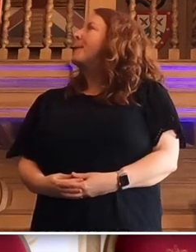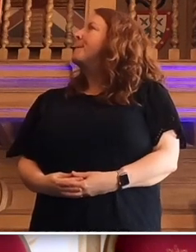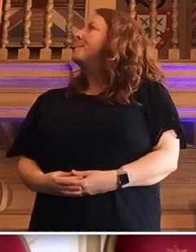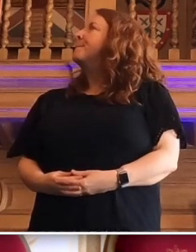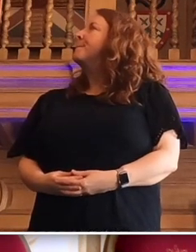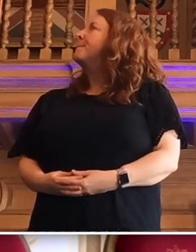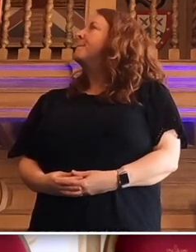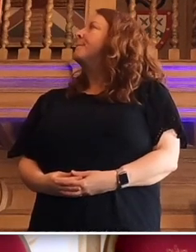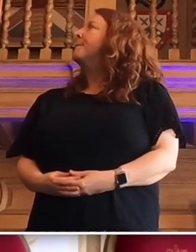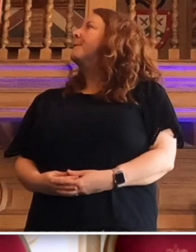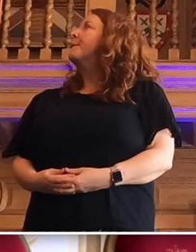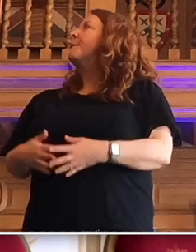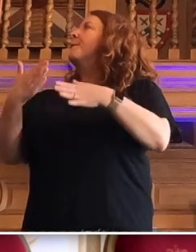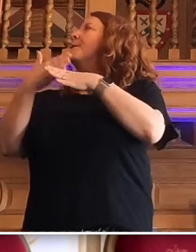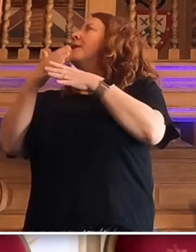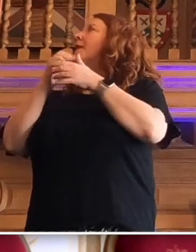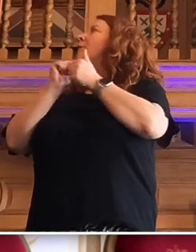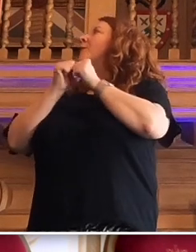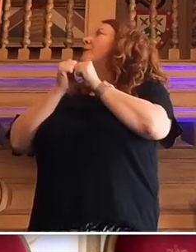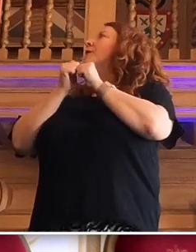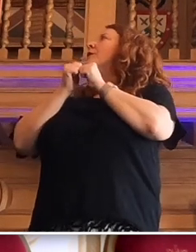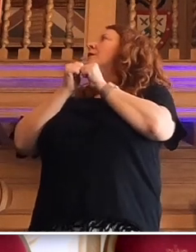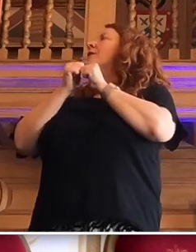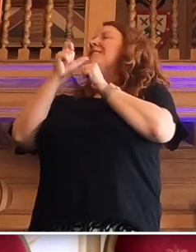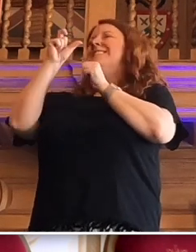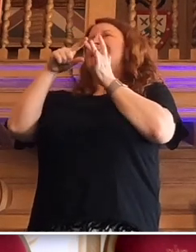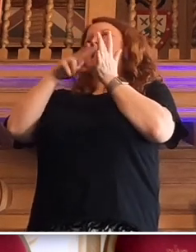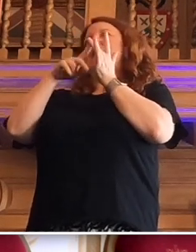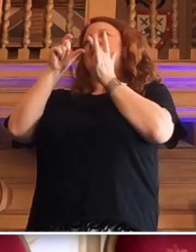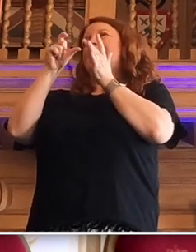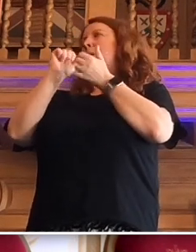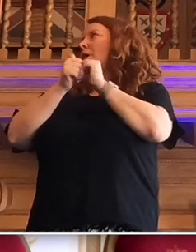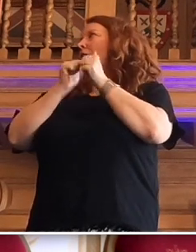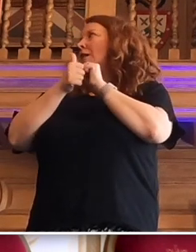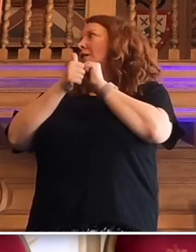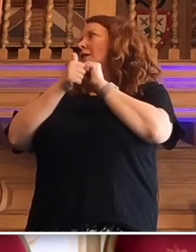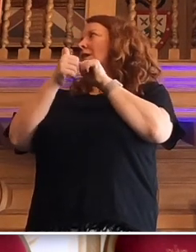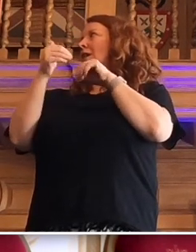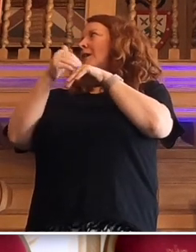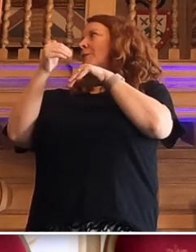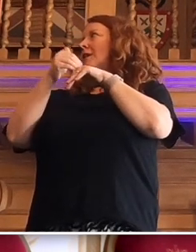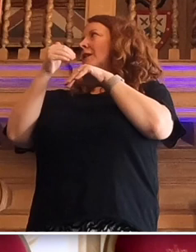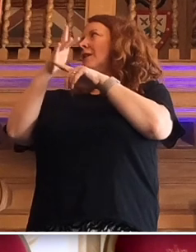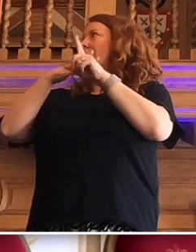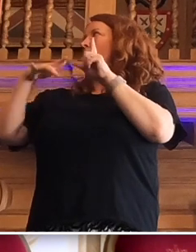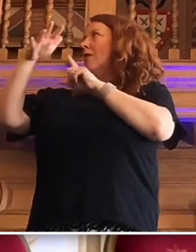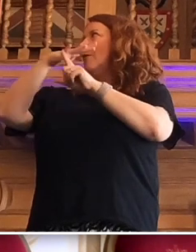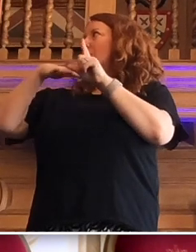being a city, a civic partner, having an impact on the environment,